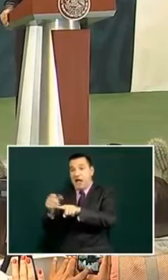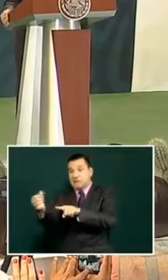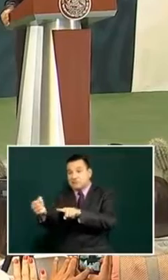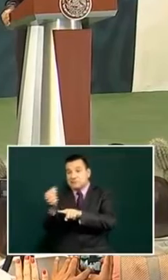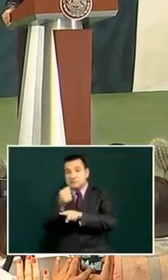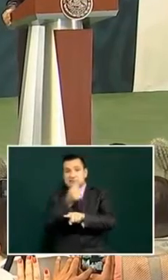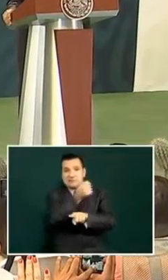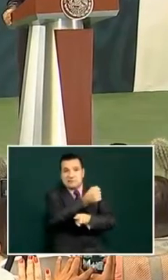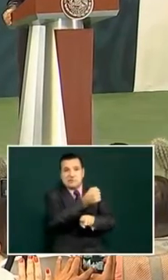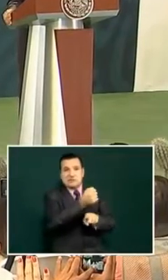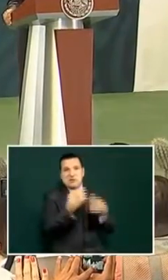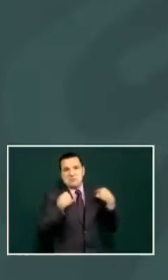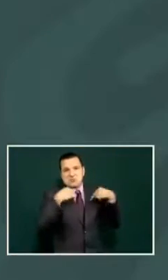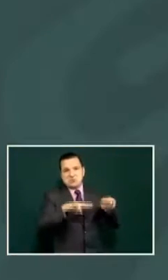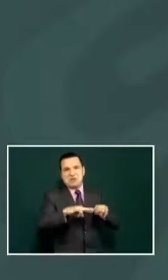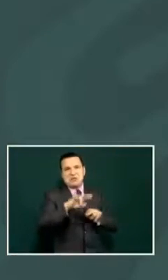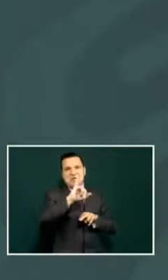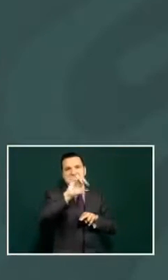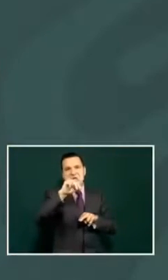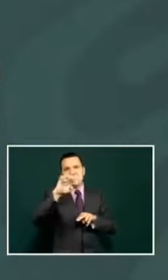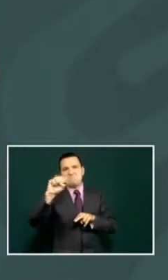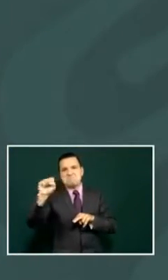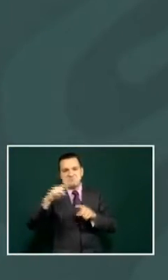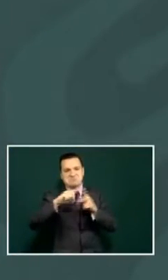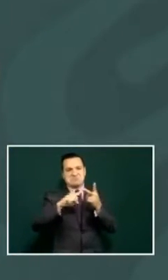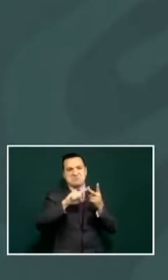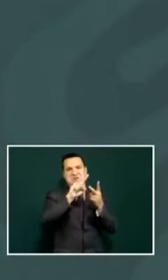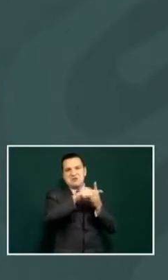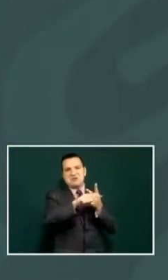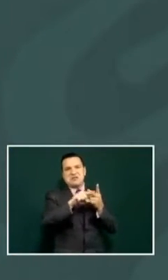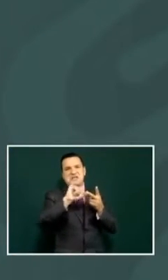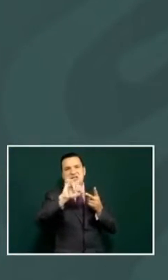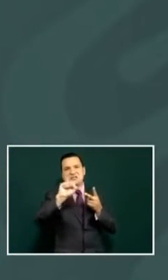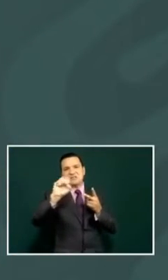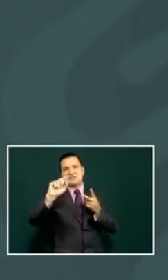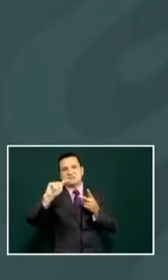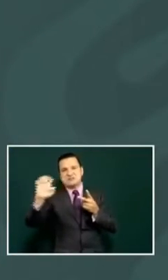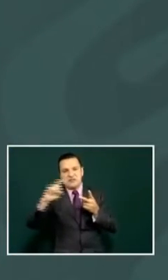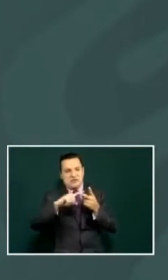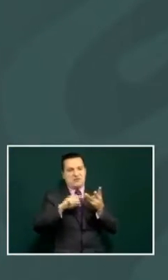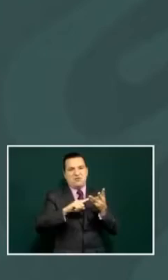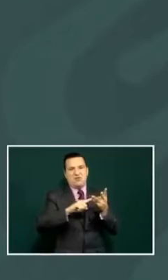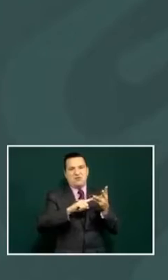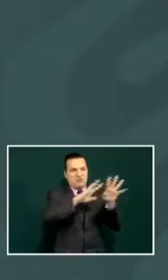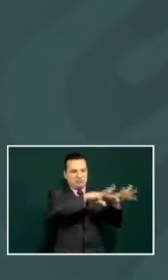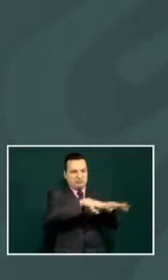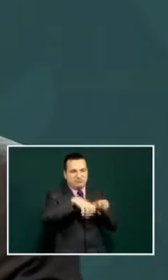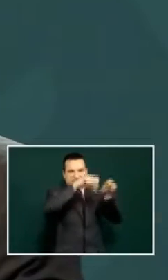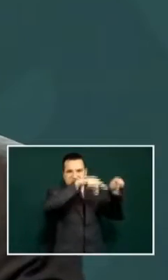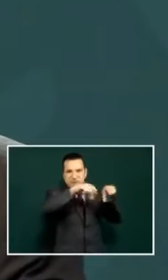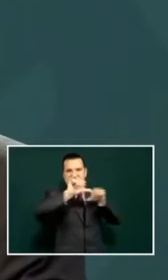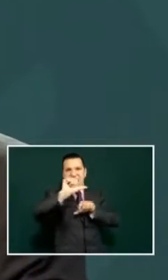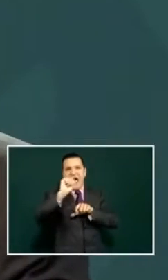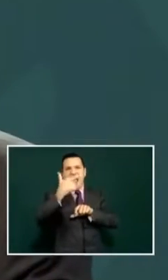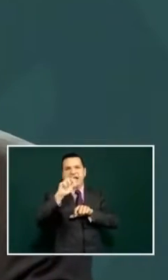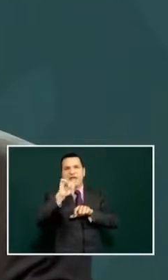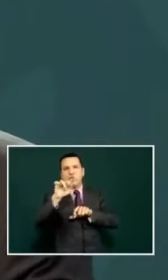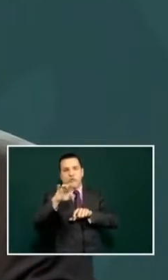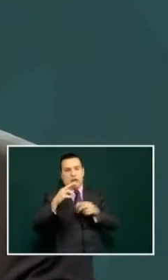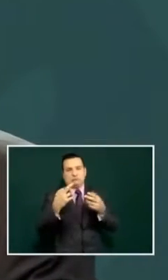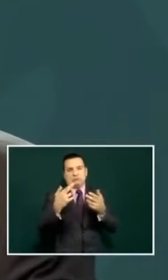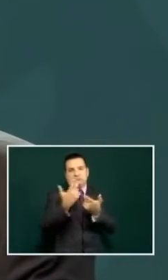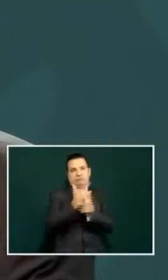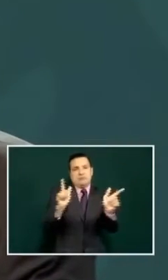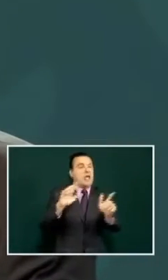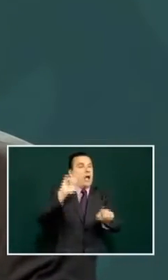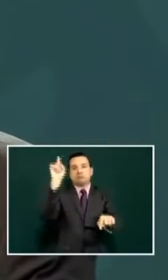and they would send them as a delegate somewhere when they were misbehaving and they sent them somewhere anywhere